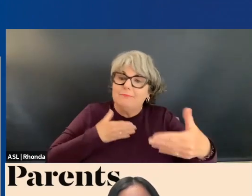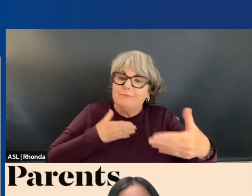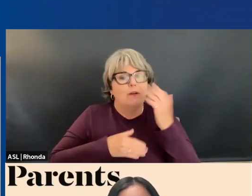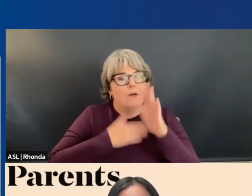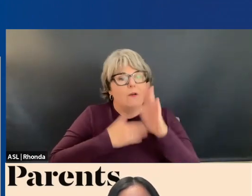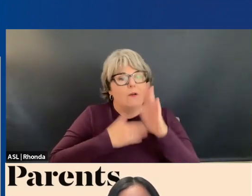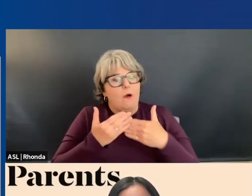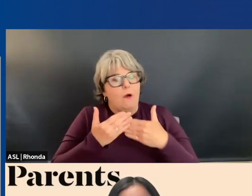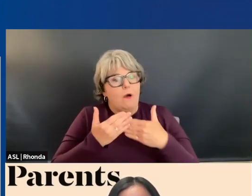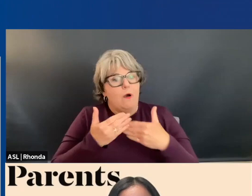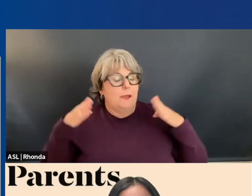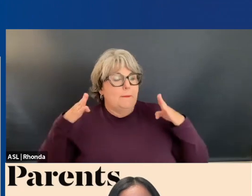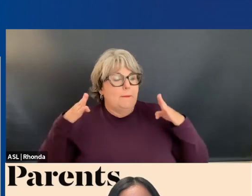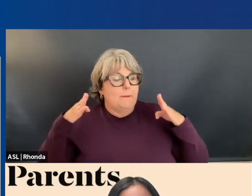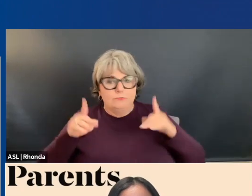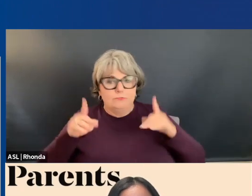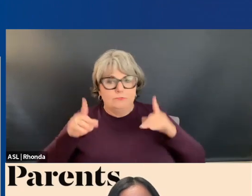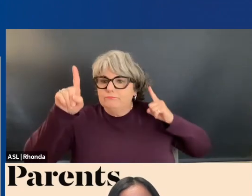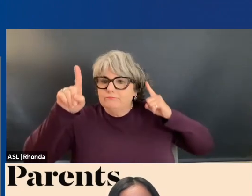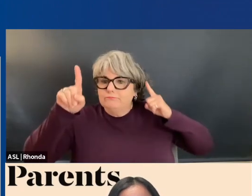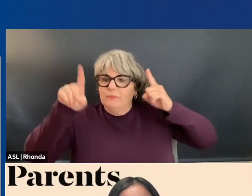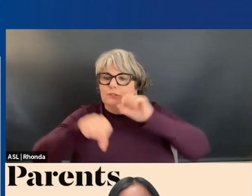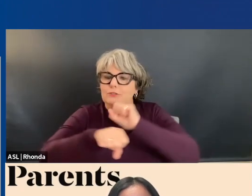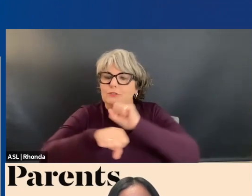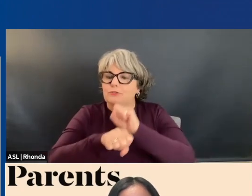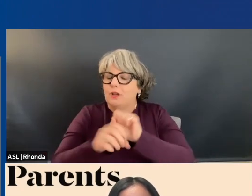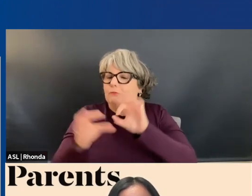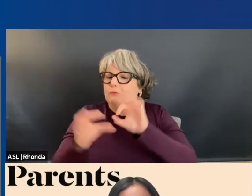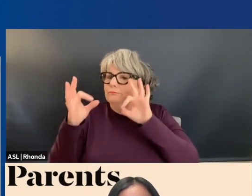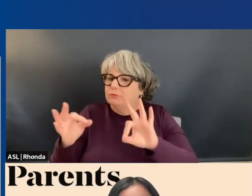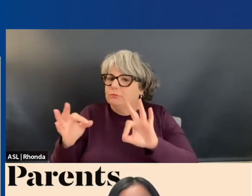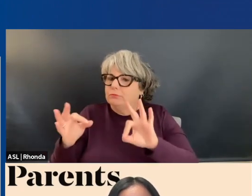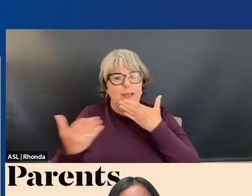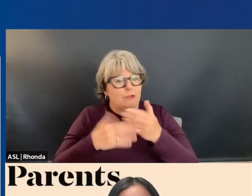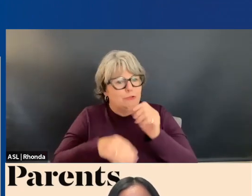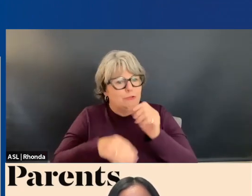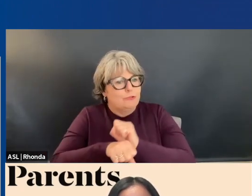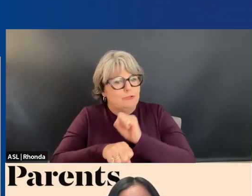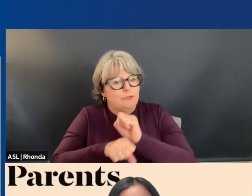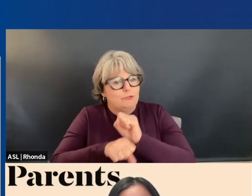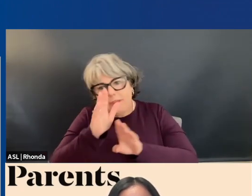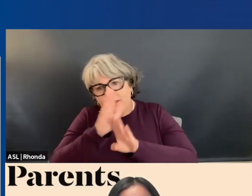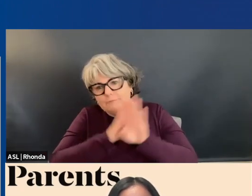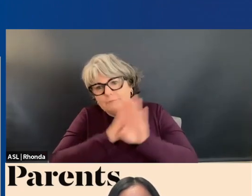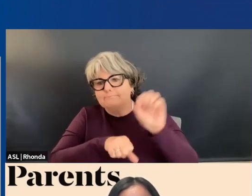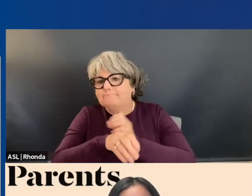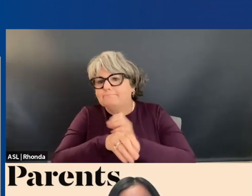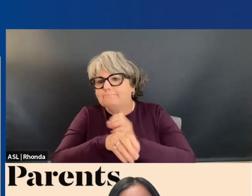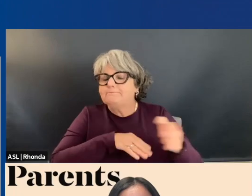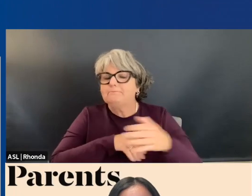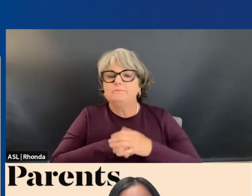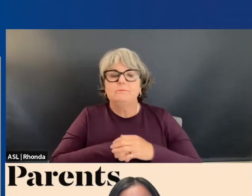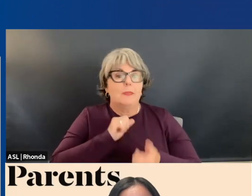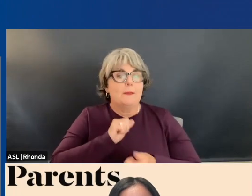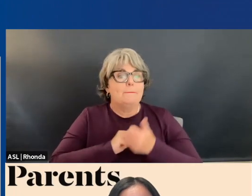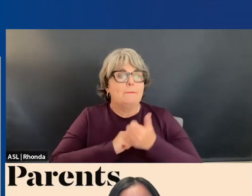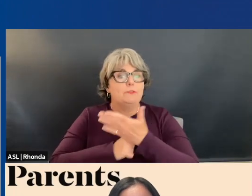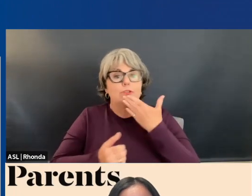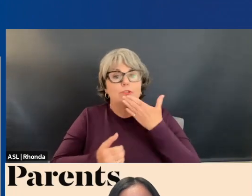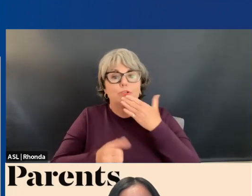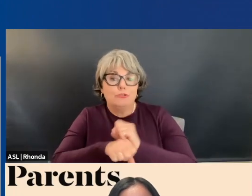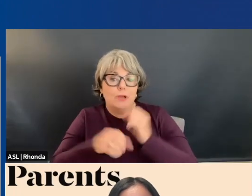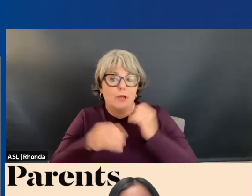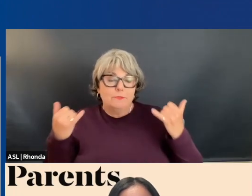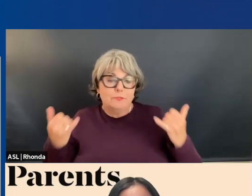single young person is headed to a job, and ideally to a really good job that launches a career. And the majority of good jobs today